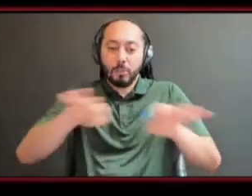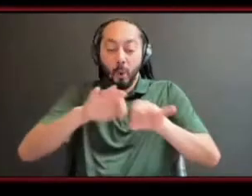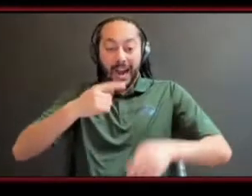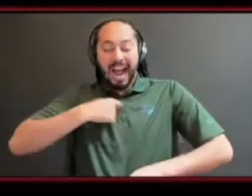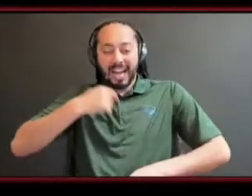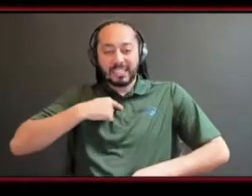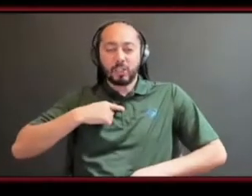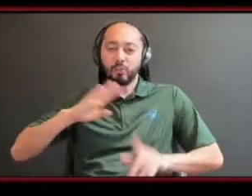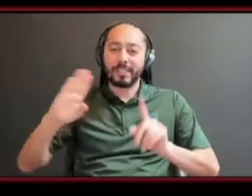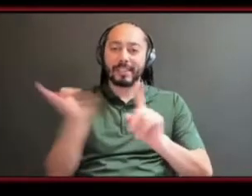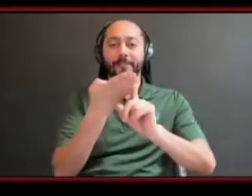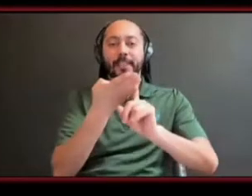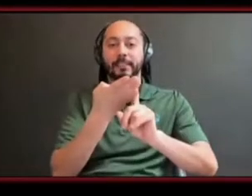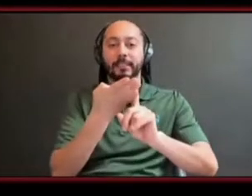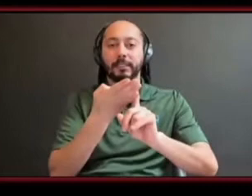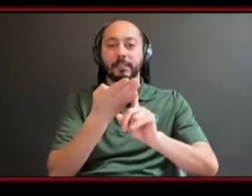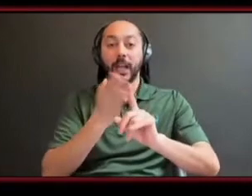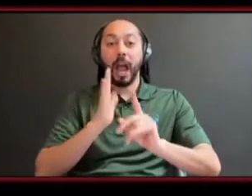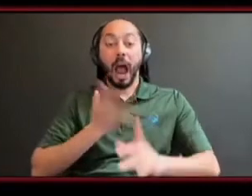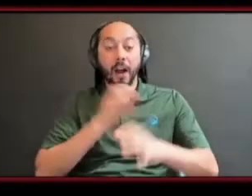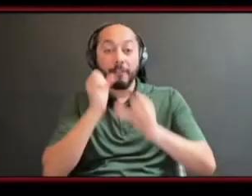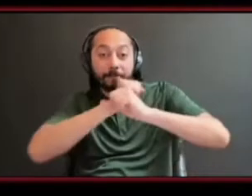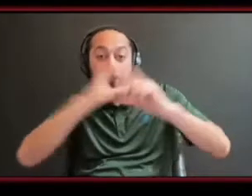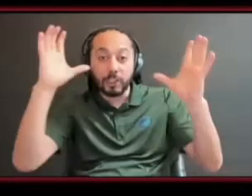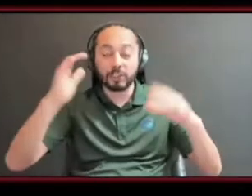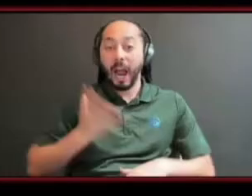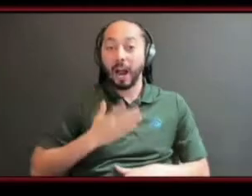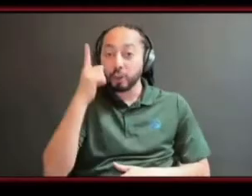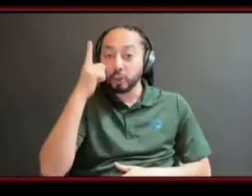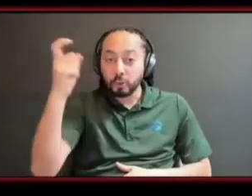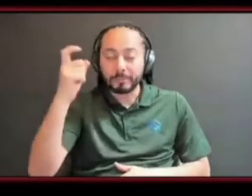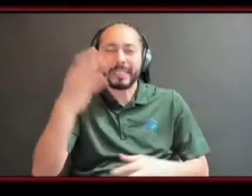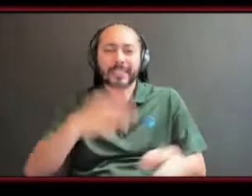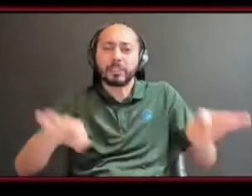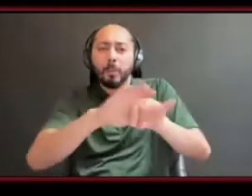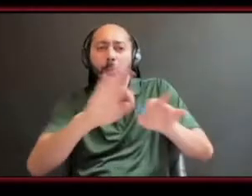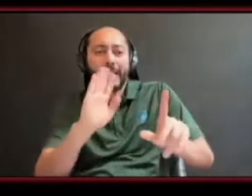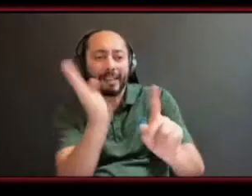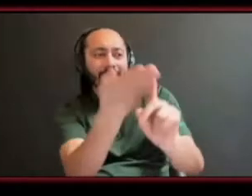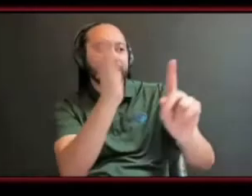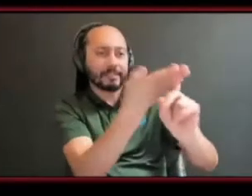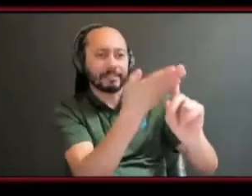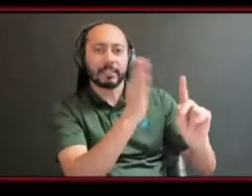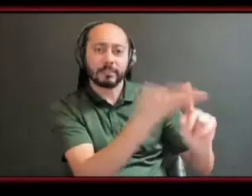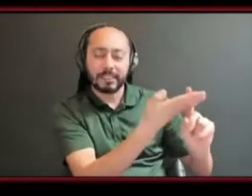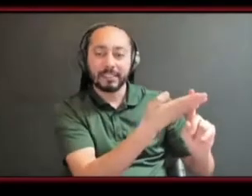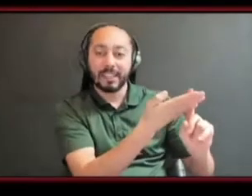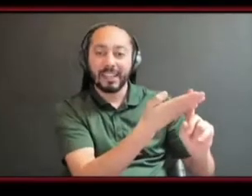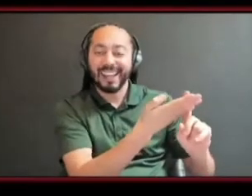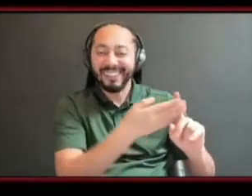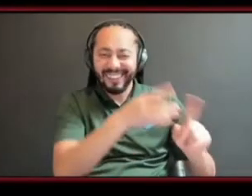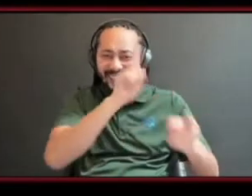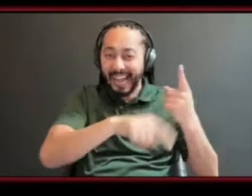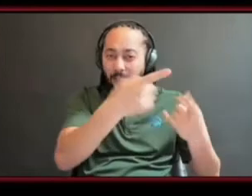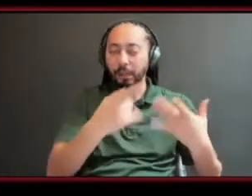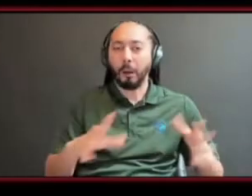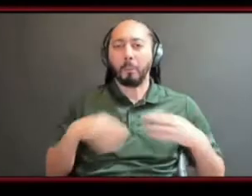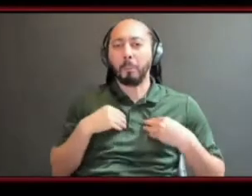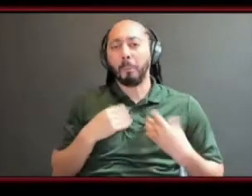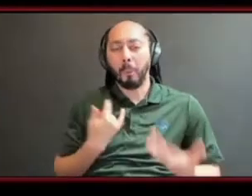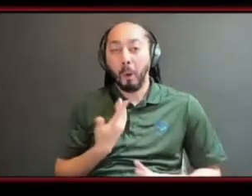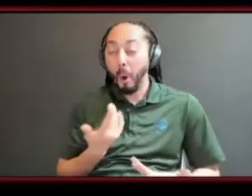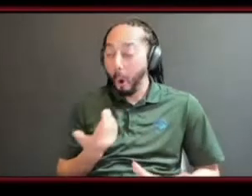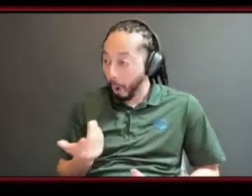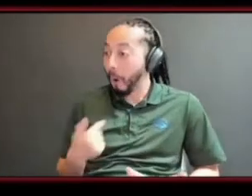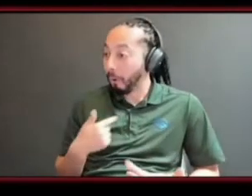us to sell our dream to our friends to the world so that they can buy into it like they can't buy into or invest in something they don't believe in and